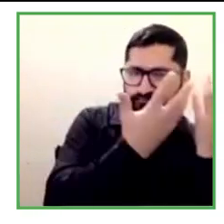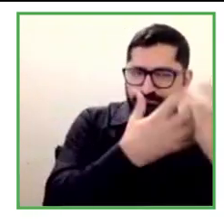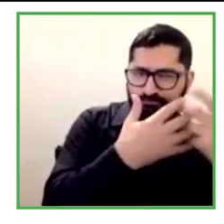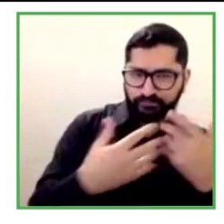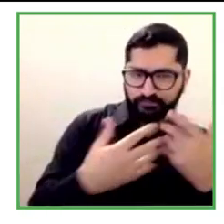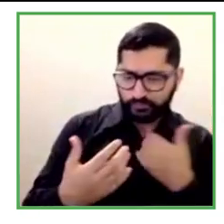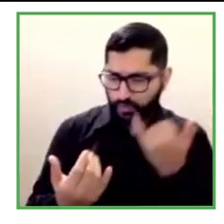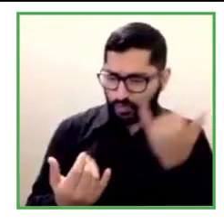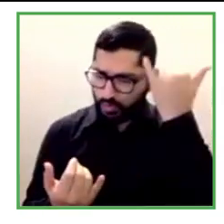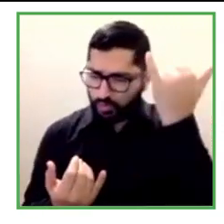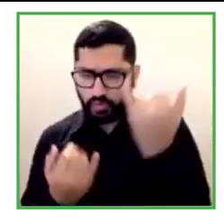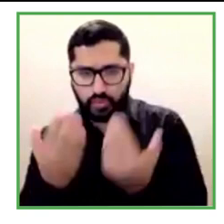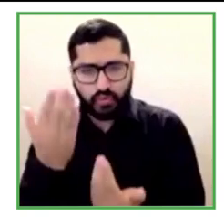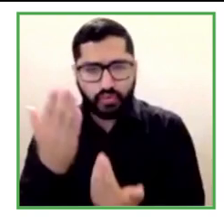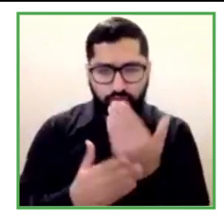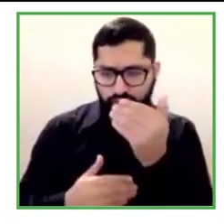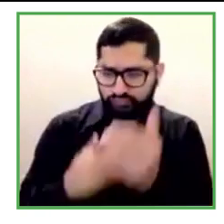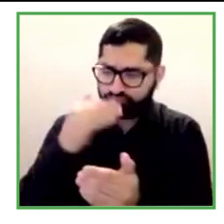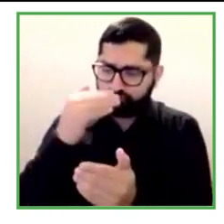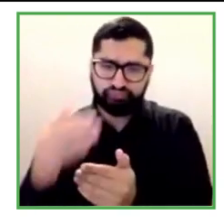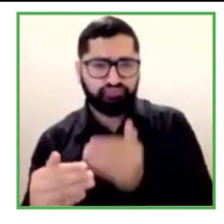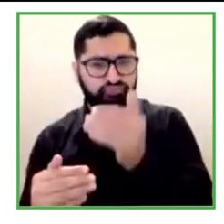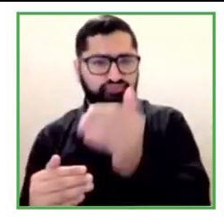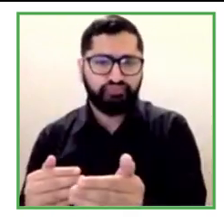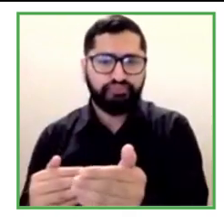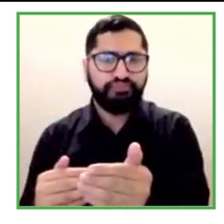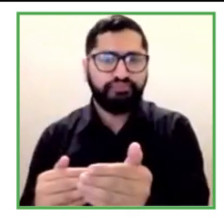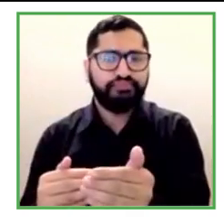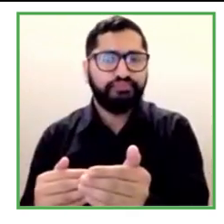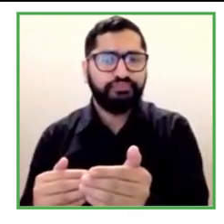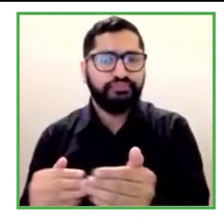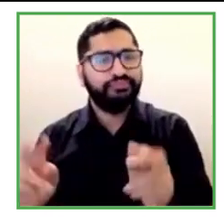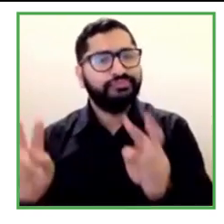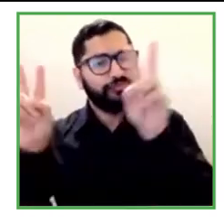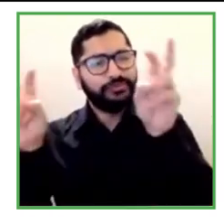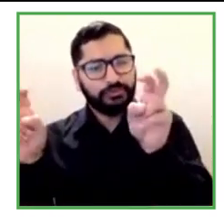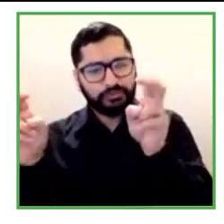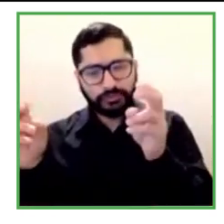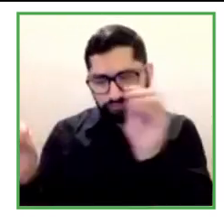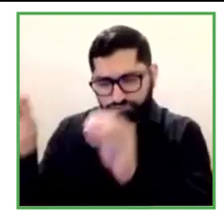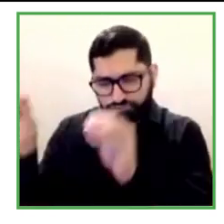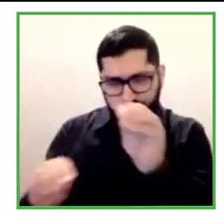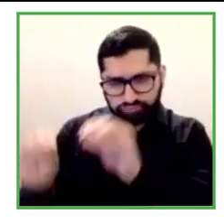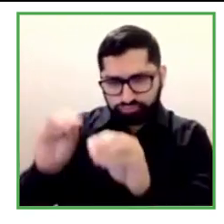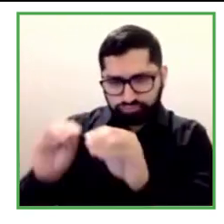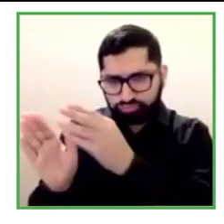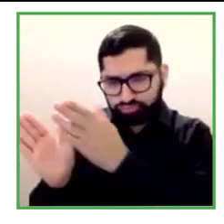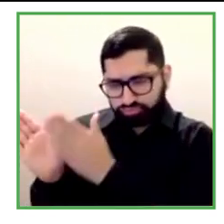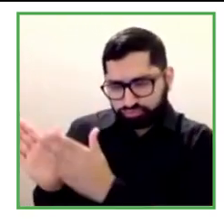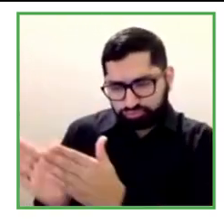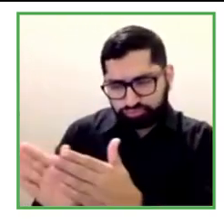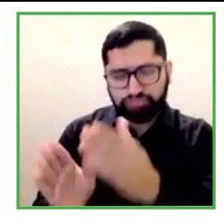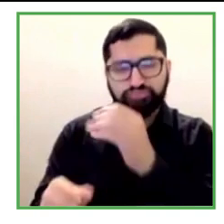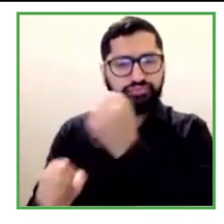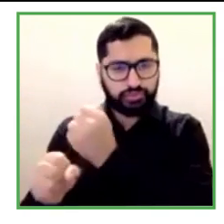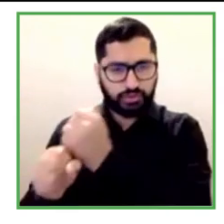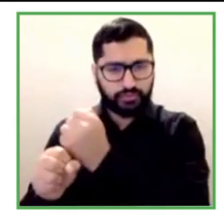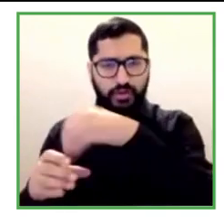How much difference does it make and help you in this process?